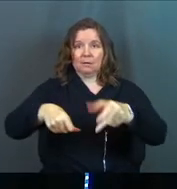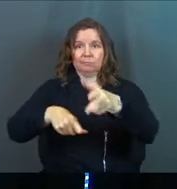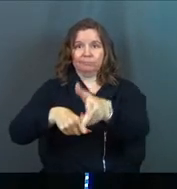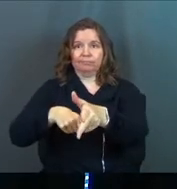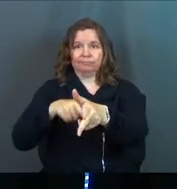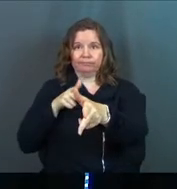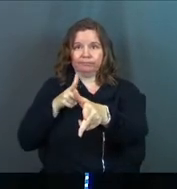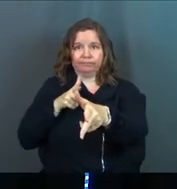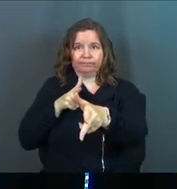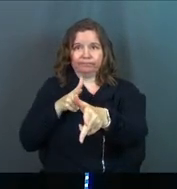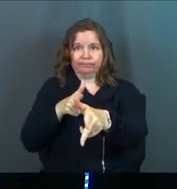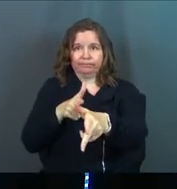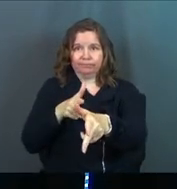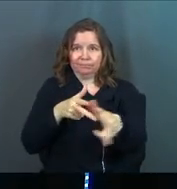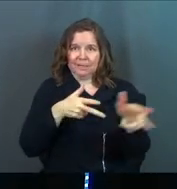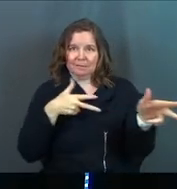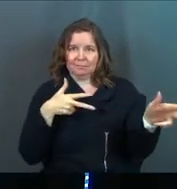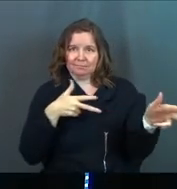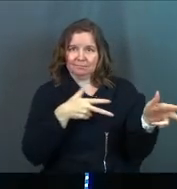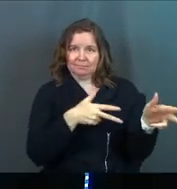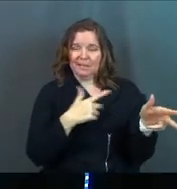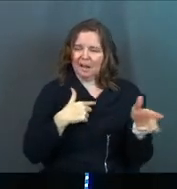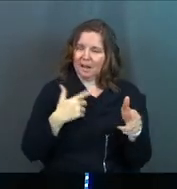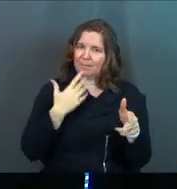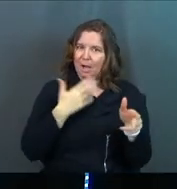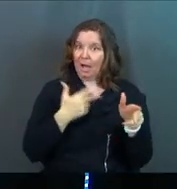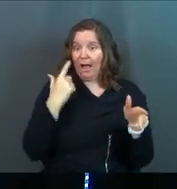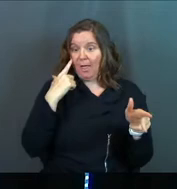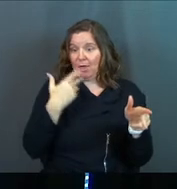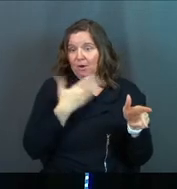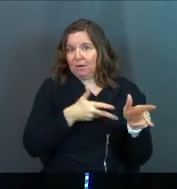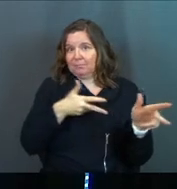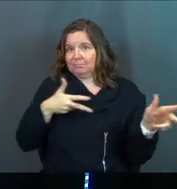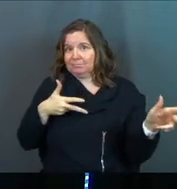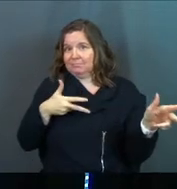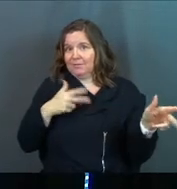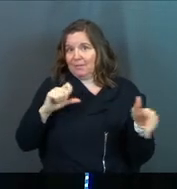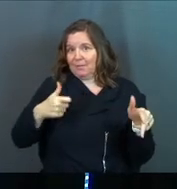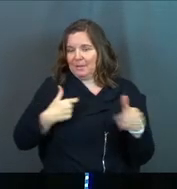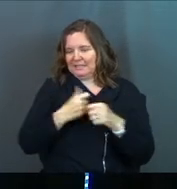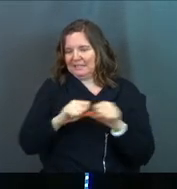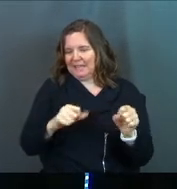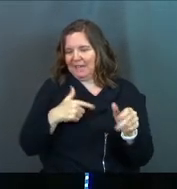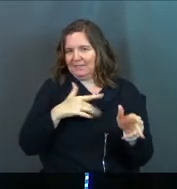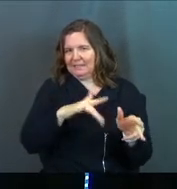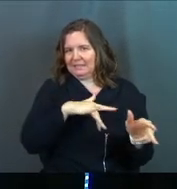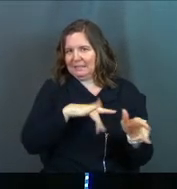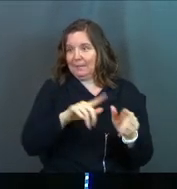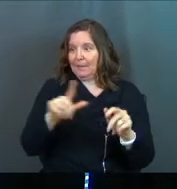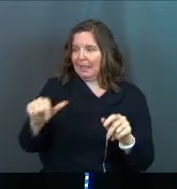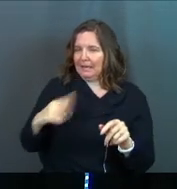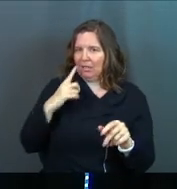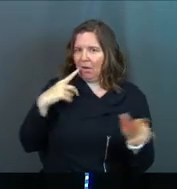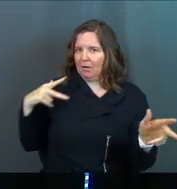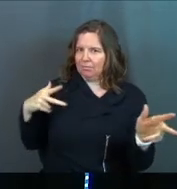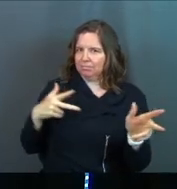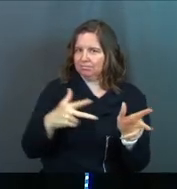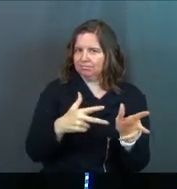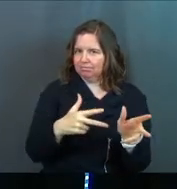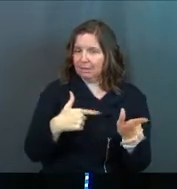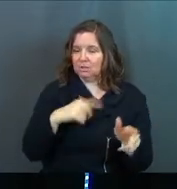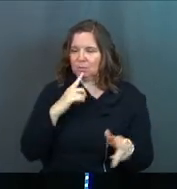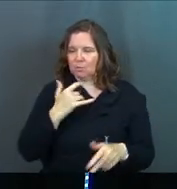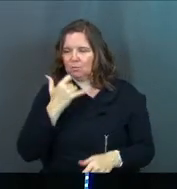in the lane in front of us. And I'm driving up a very respectable distance from the motorcycle, very safe distance. But Linda didn't think so.